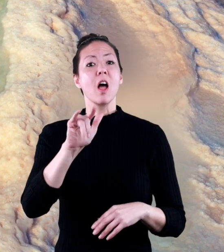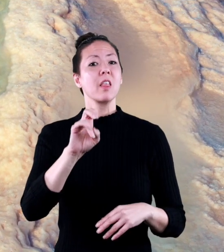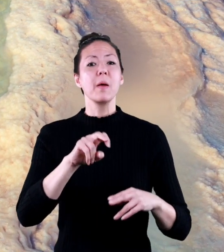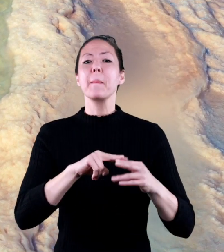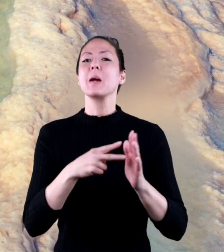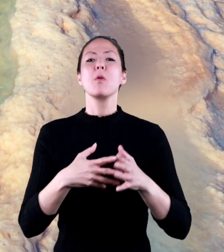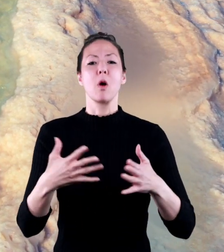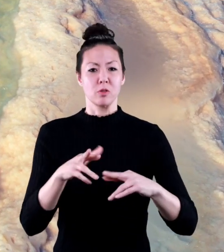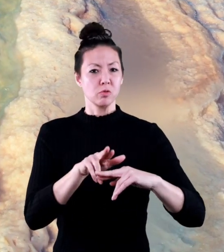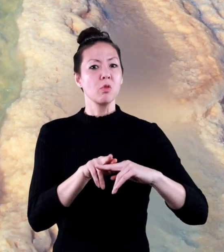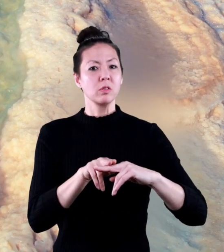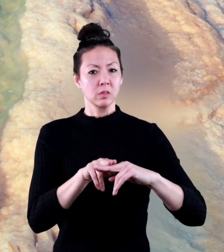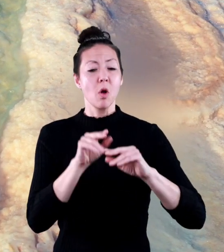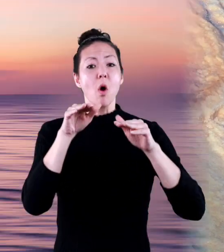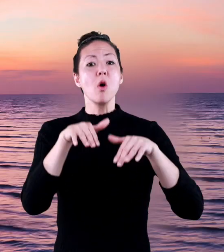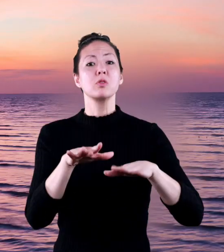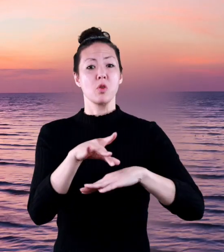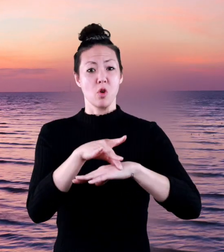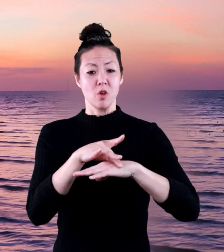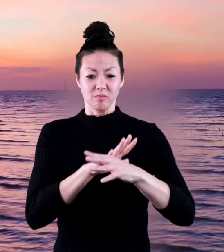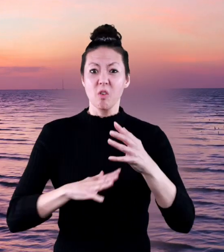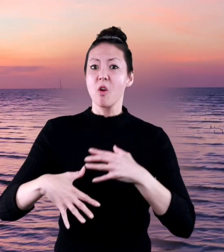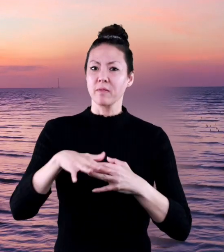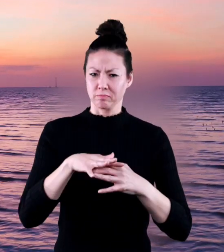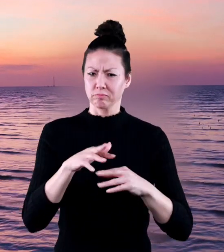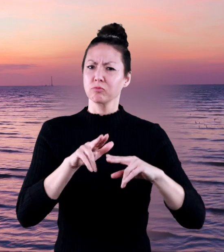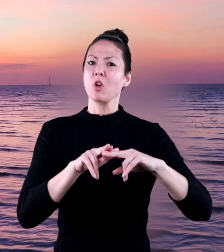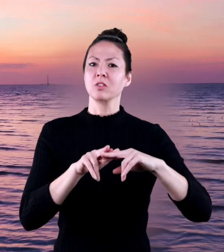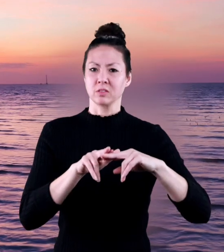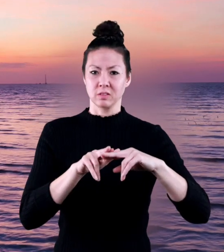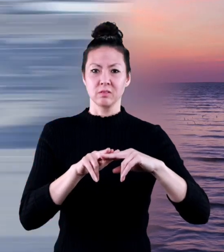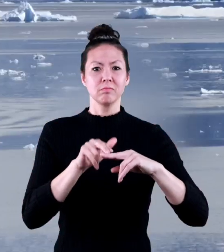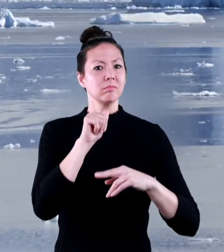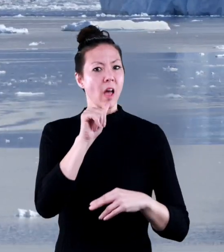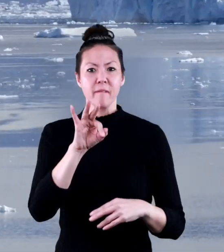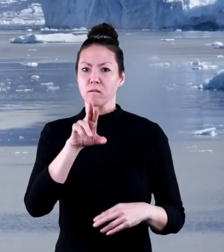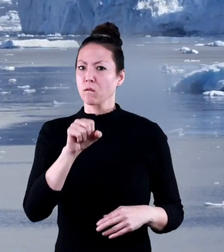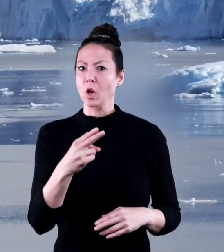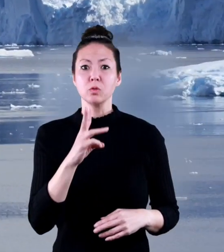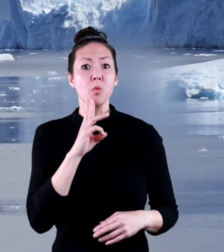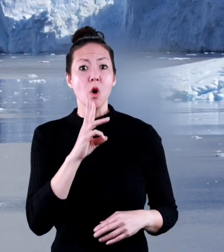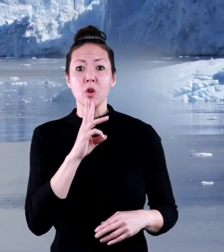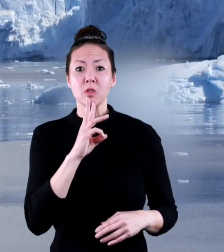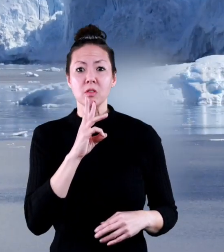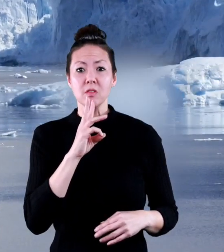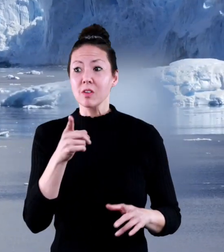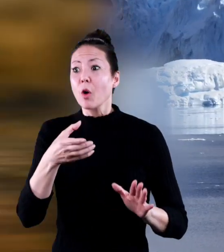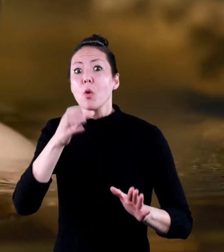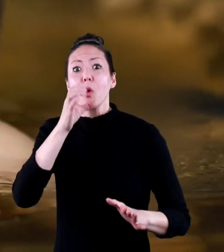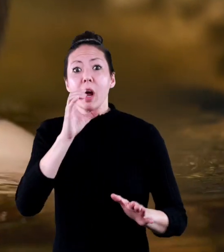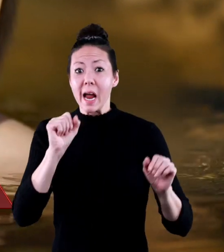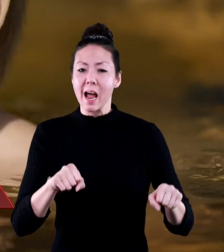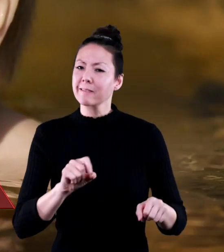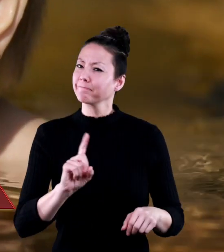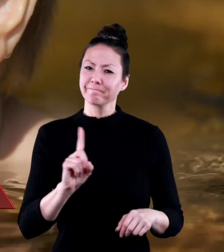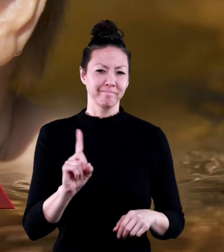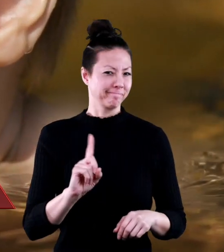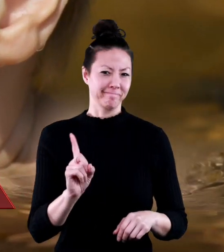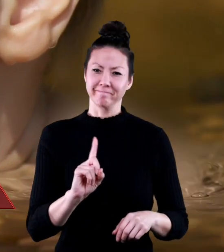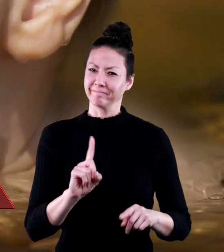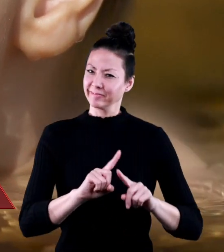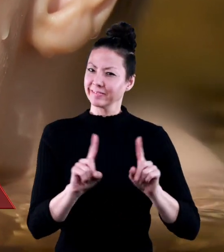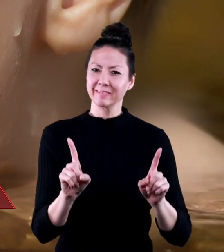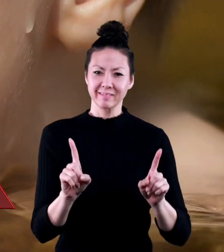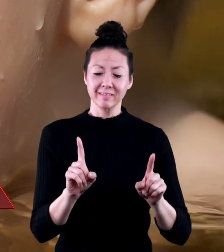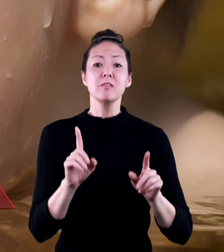Saline means salty. And the oceans of the earth are saline water and not fresh water. You cannot drink